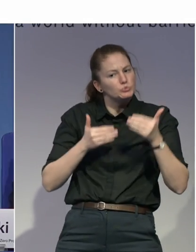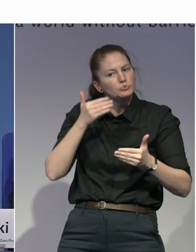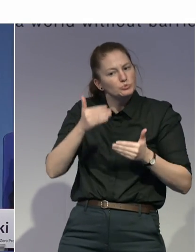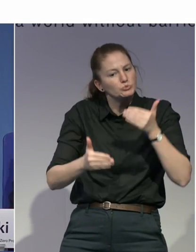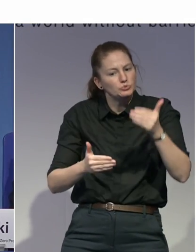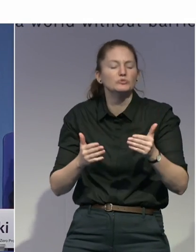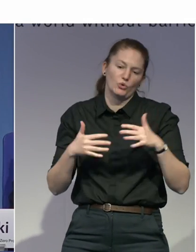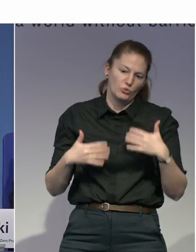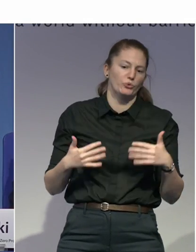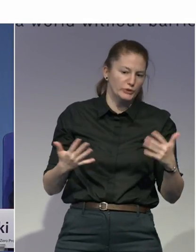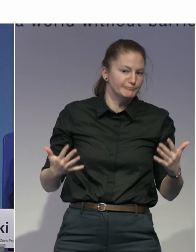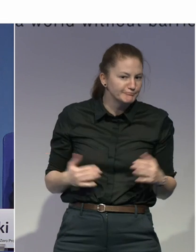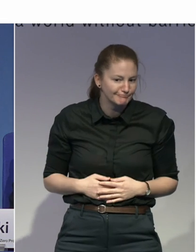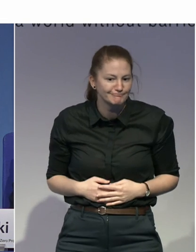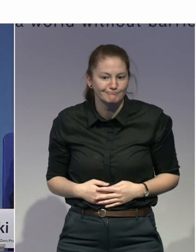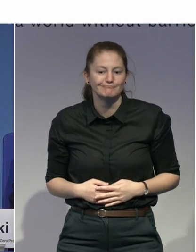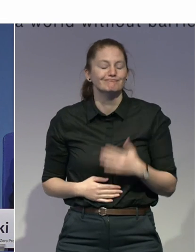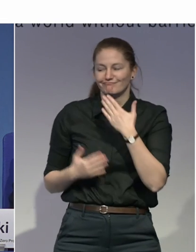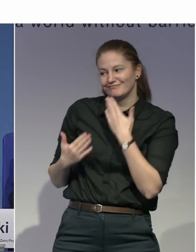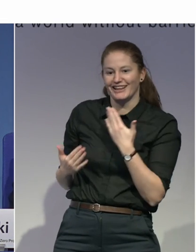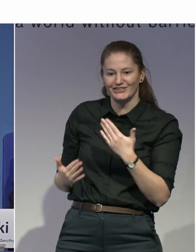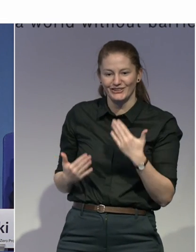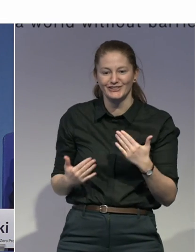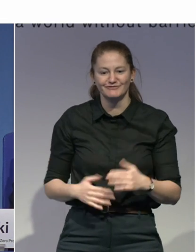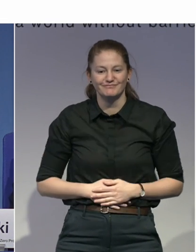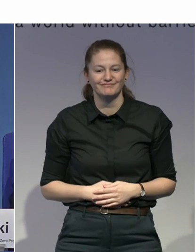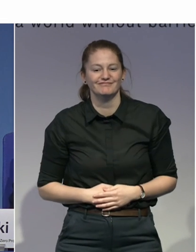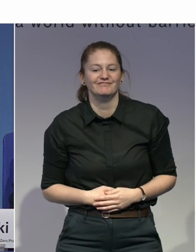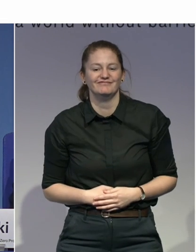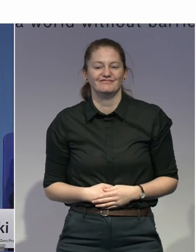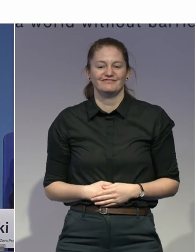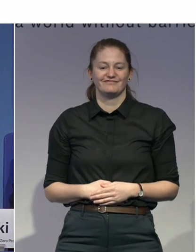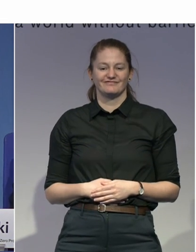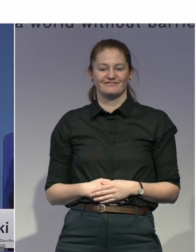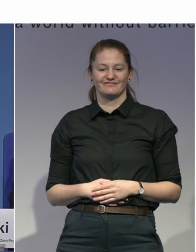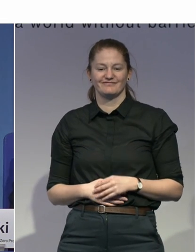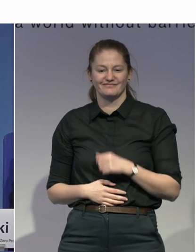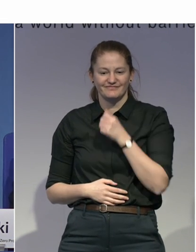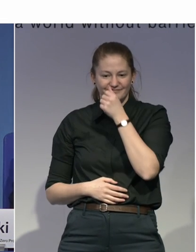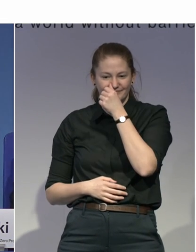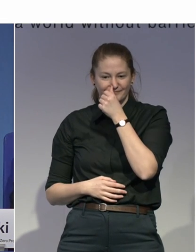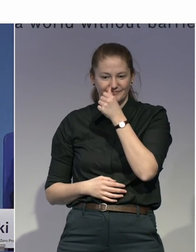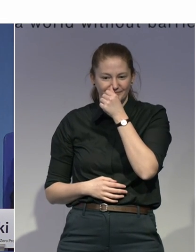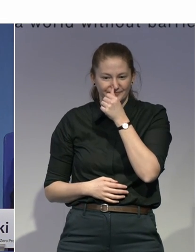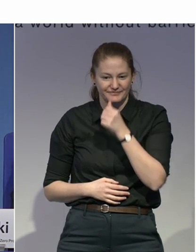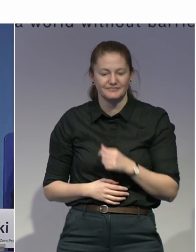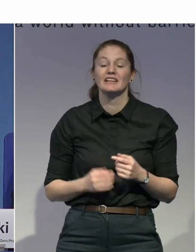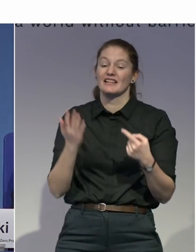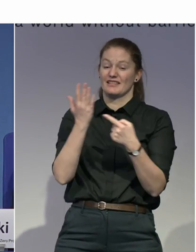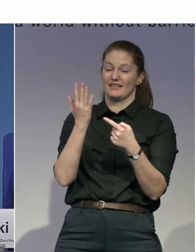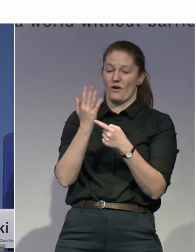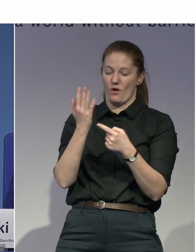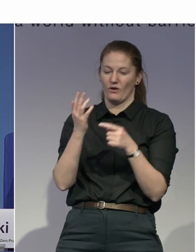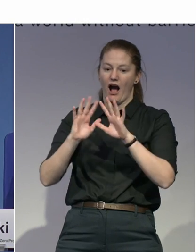imagine the technology transfer of getting trainers that know the assistive technology, since you have such a